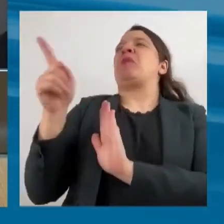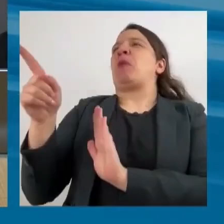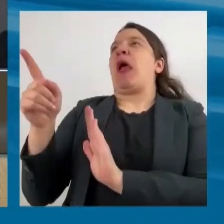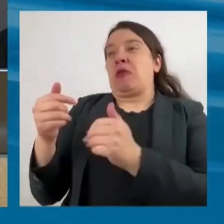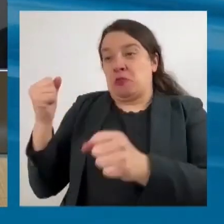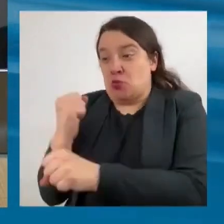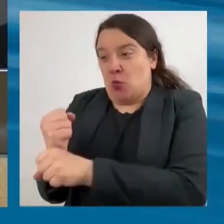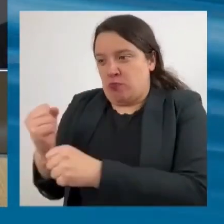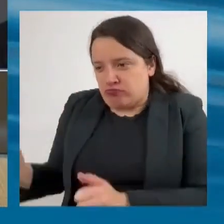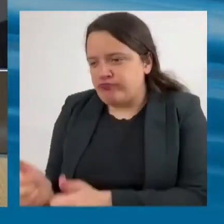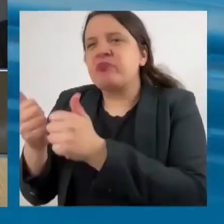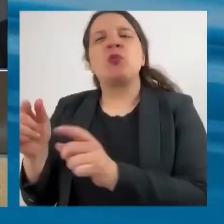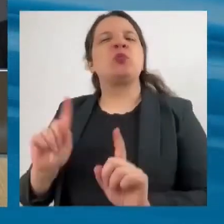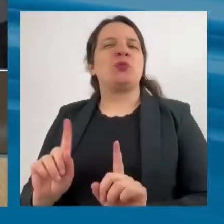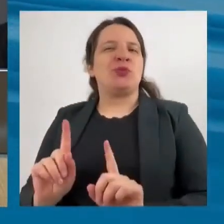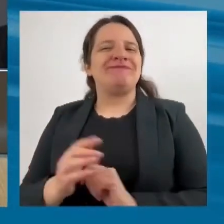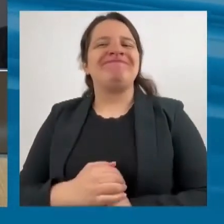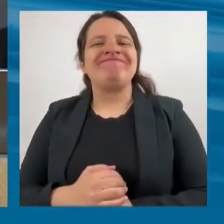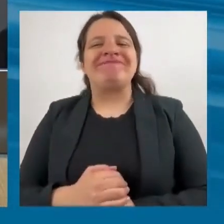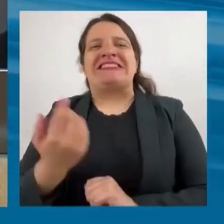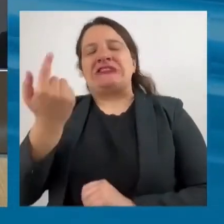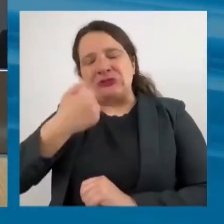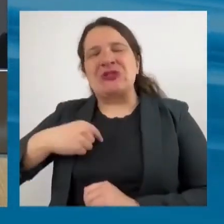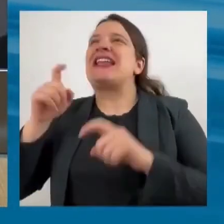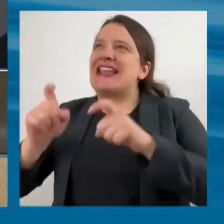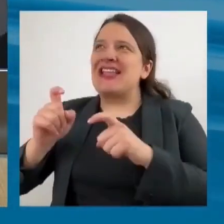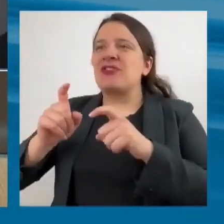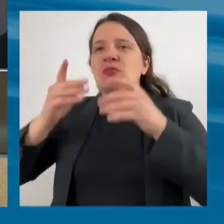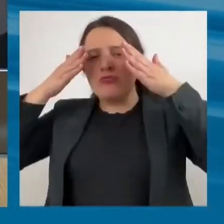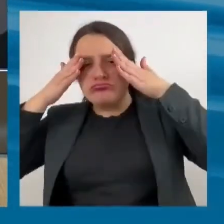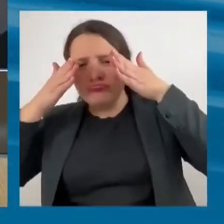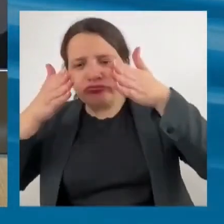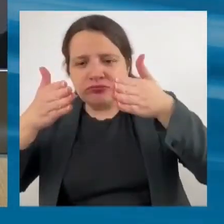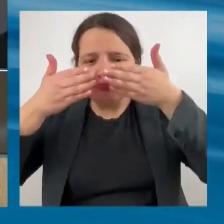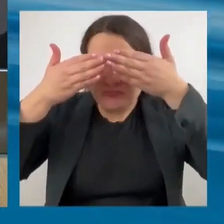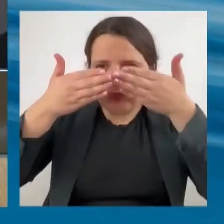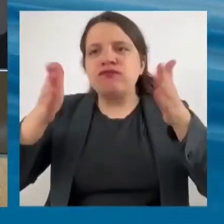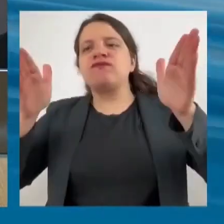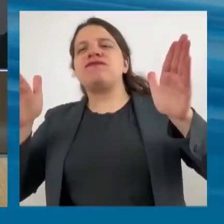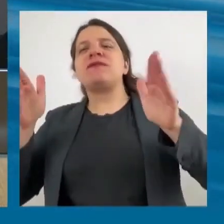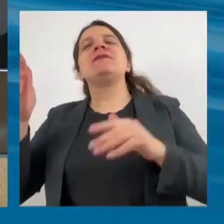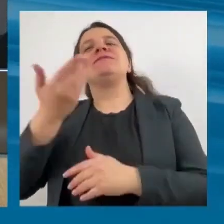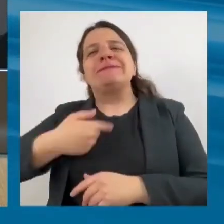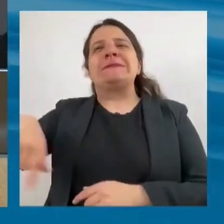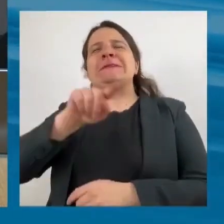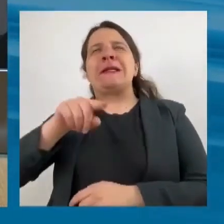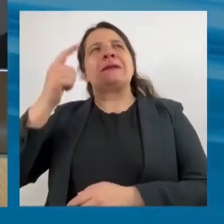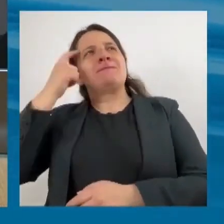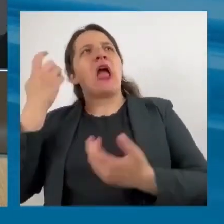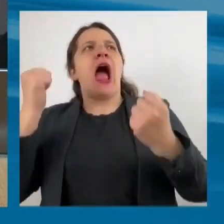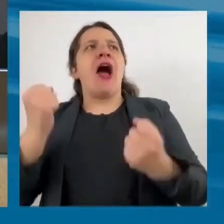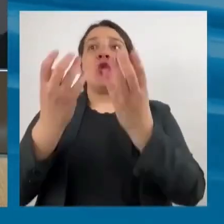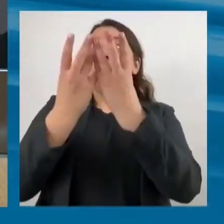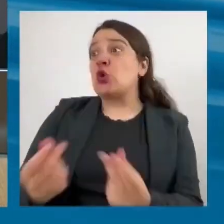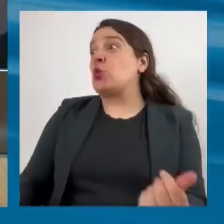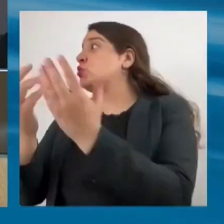focus. This idea that you have technical solutions for everything. There is a part in the region that is going